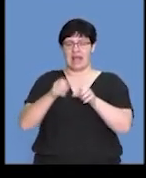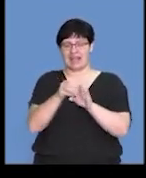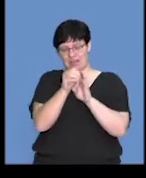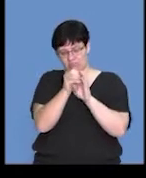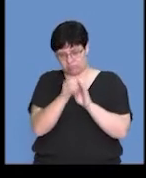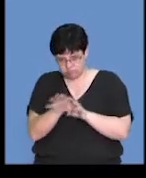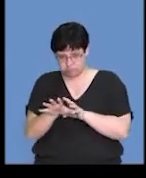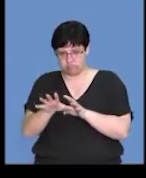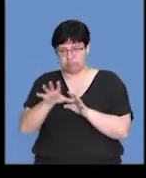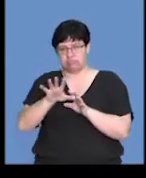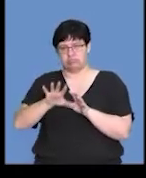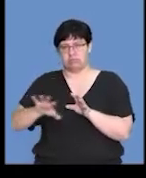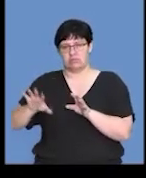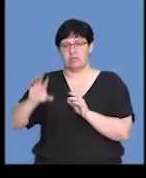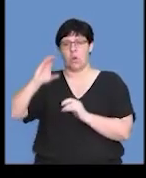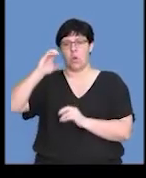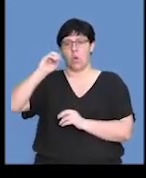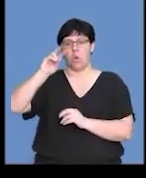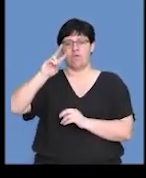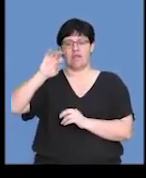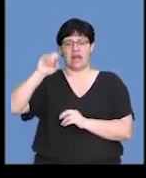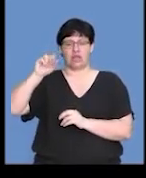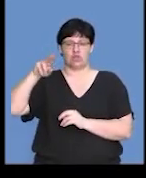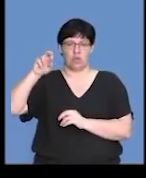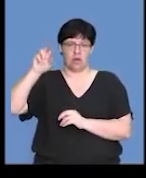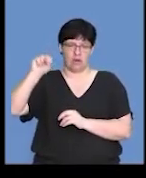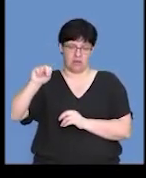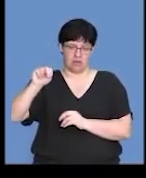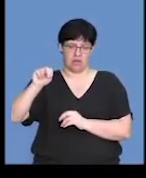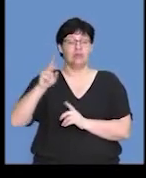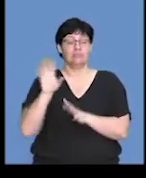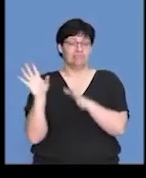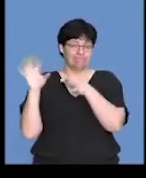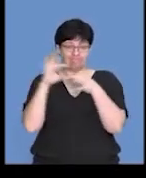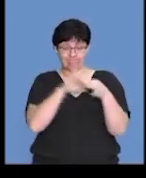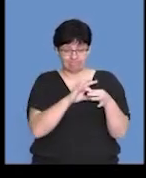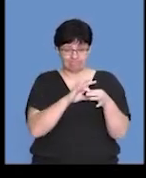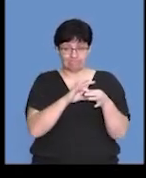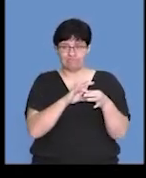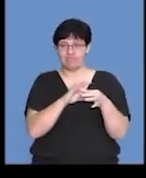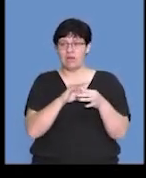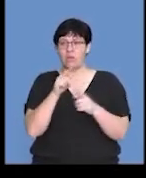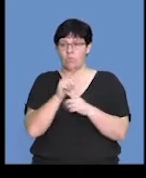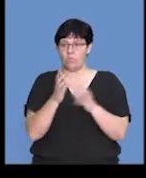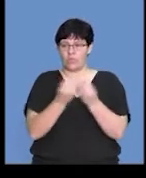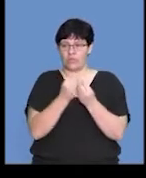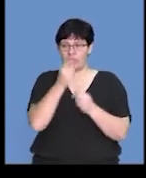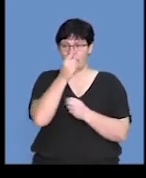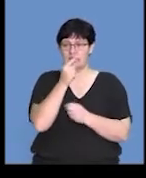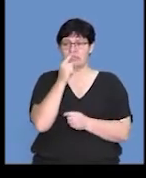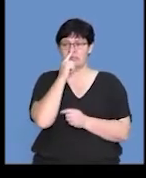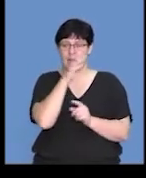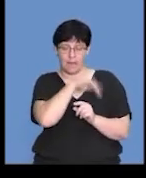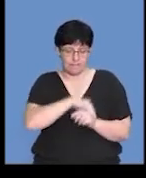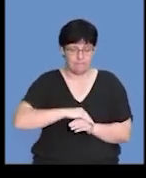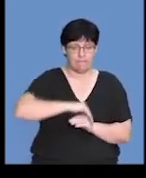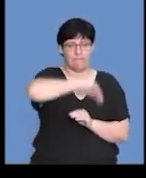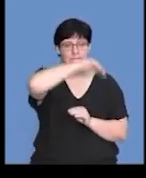an egg. And that process we refer to as ovulation. And ovulation is tied up with this hormone here, which tends to